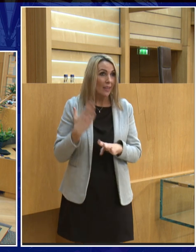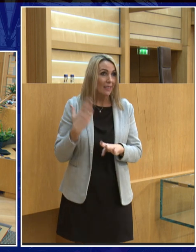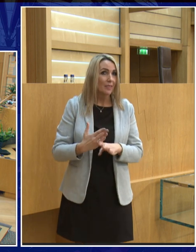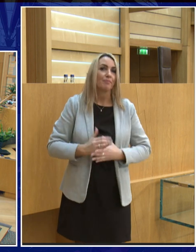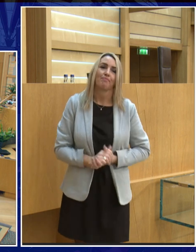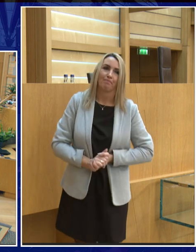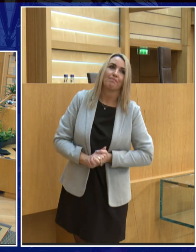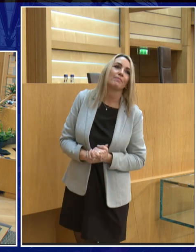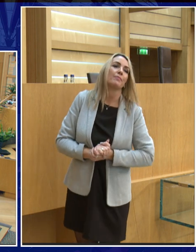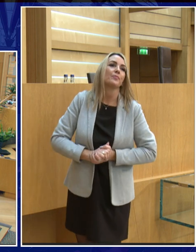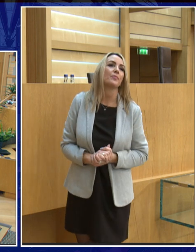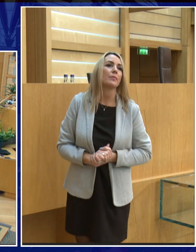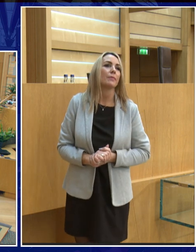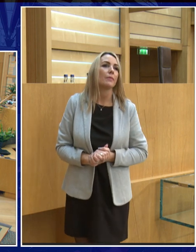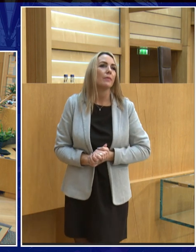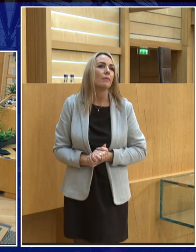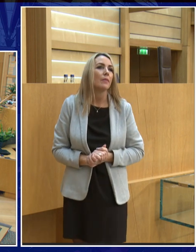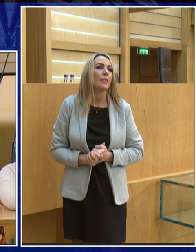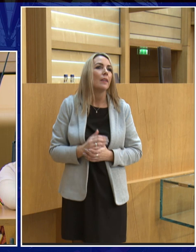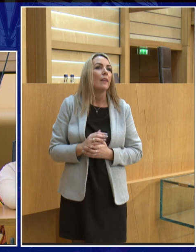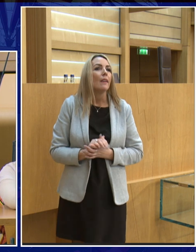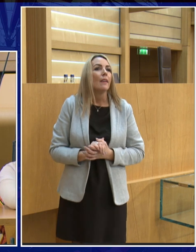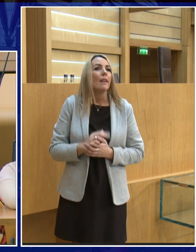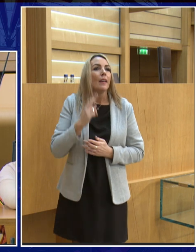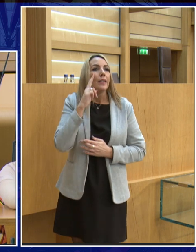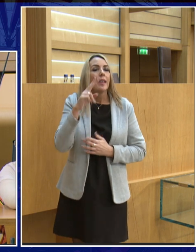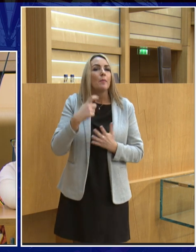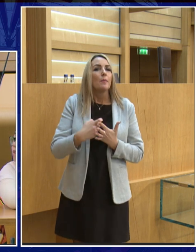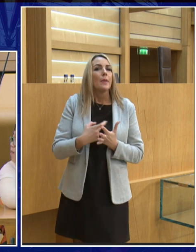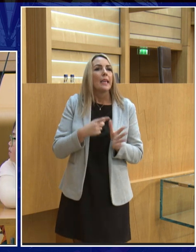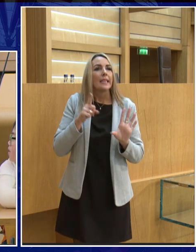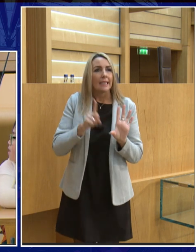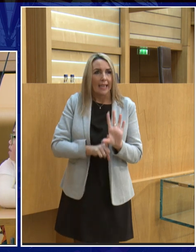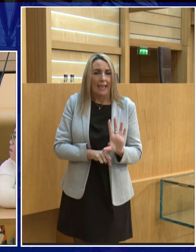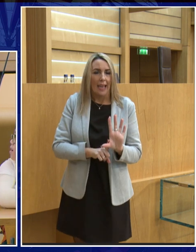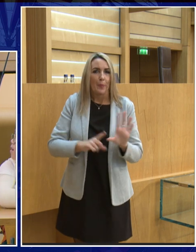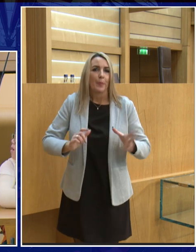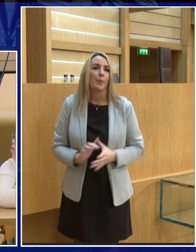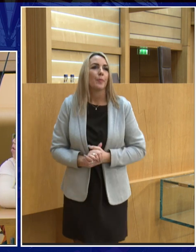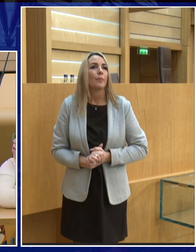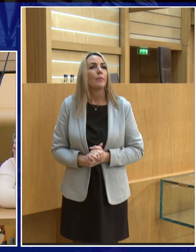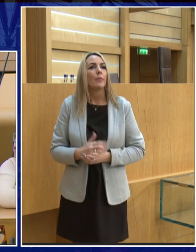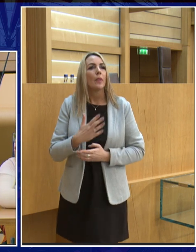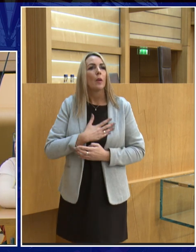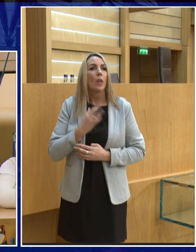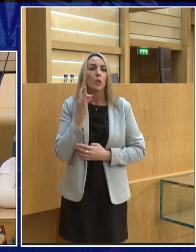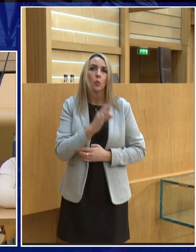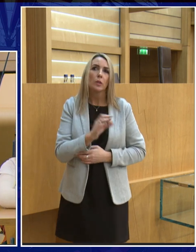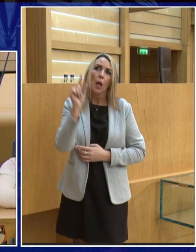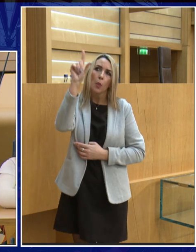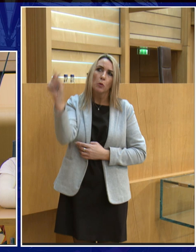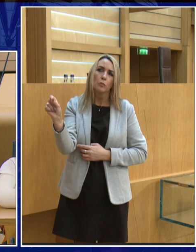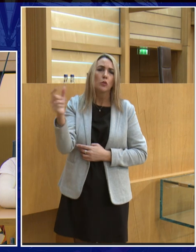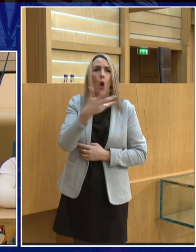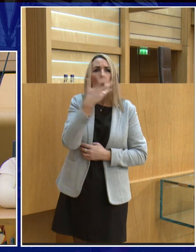your light's on perfect good my name is Keu and my question is is the moon hot or